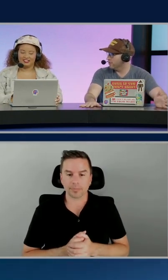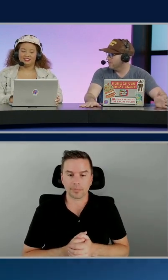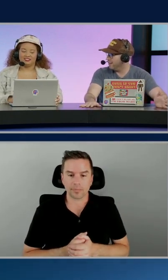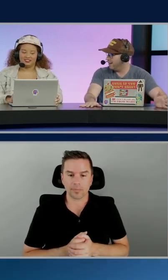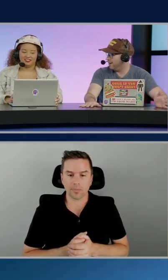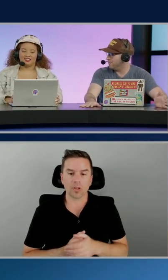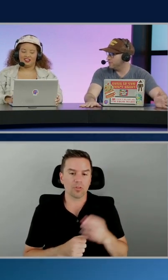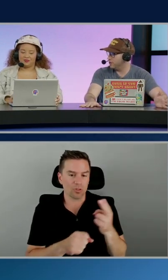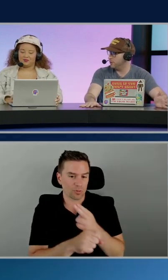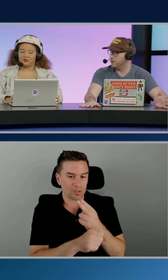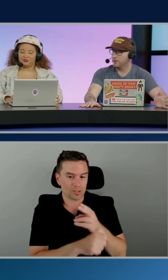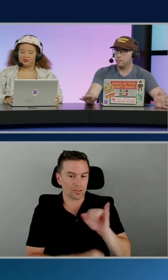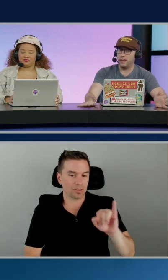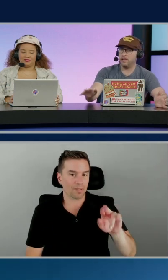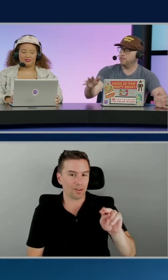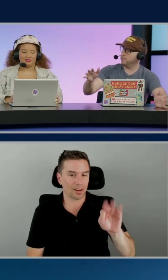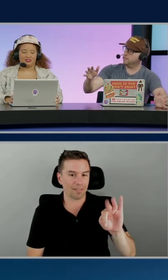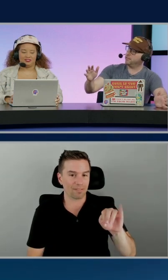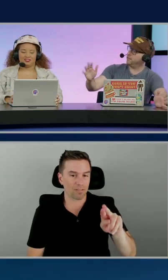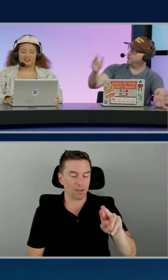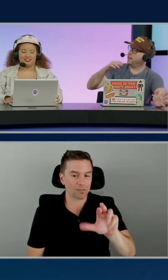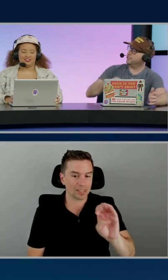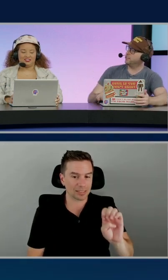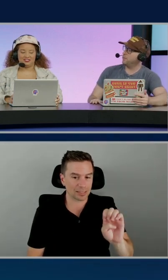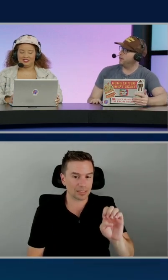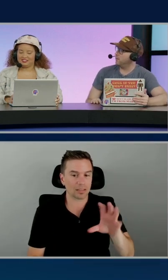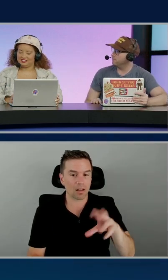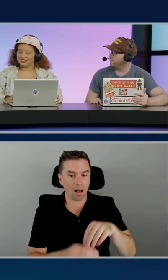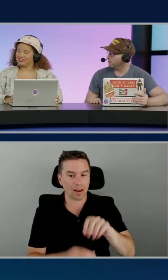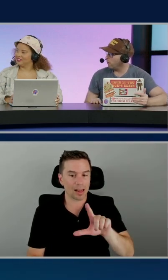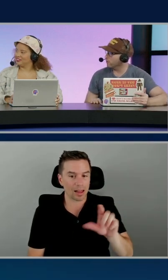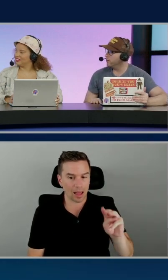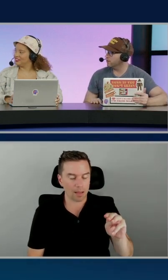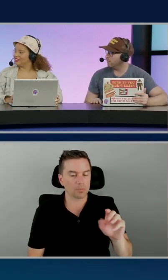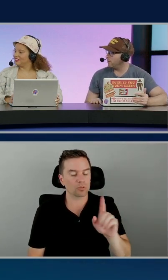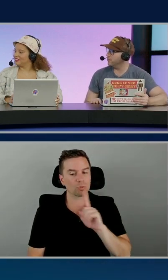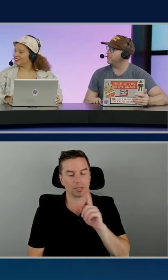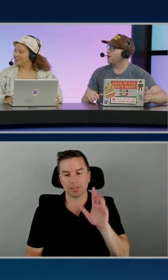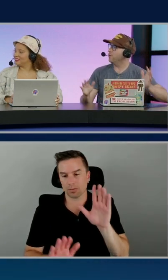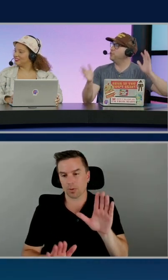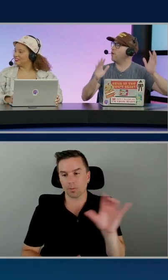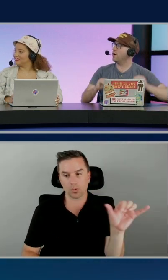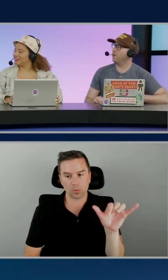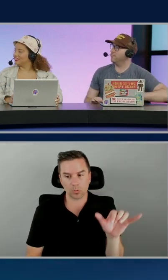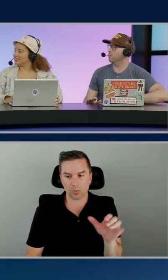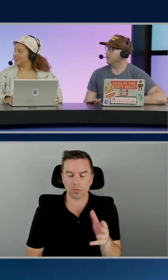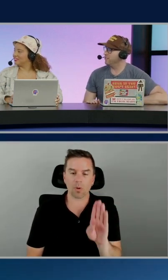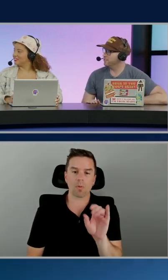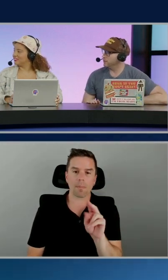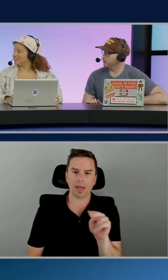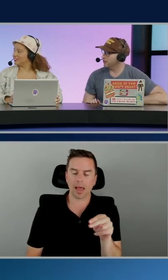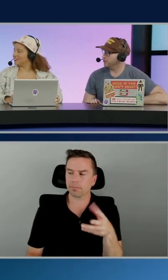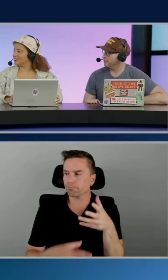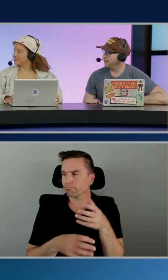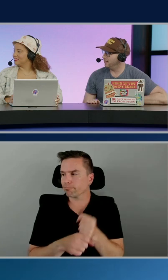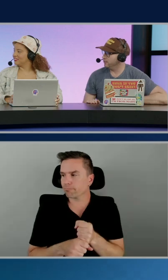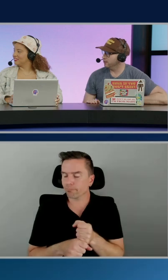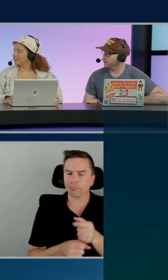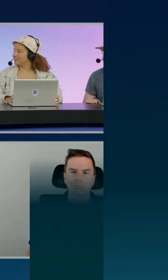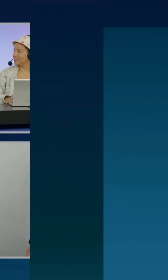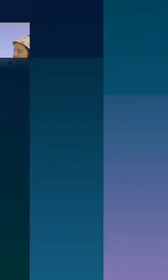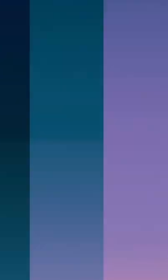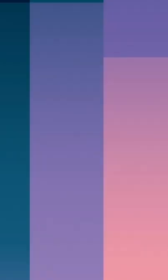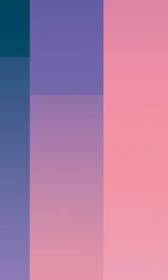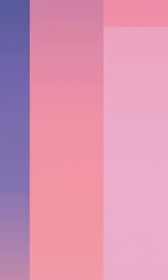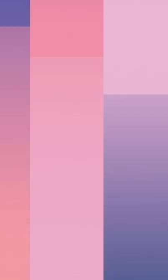important. So Ben, if you had to sum it up, what were your, what were you, would you walk away from bringing this to production and